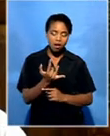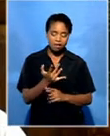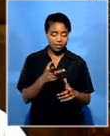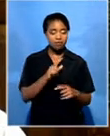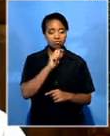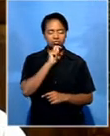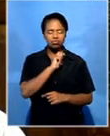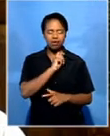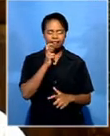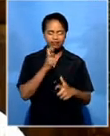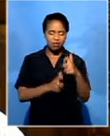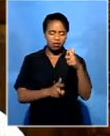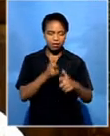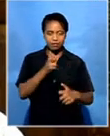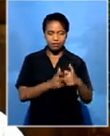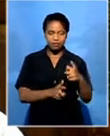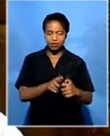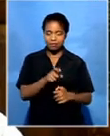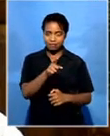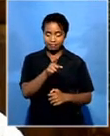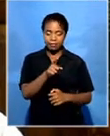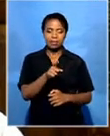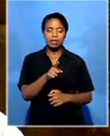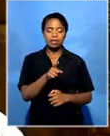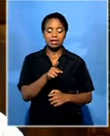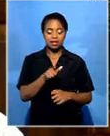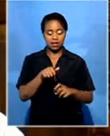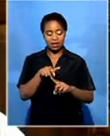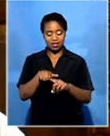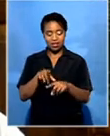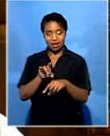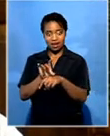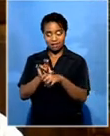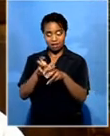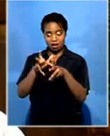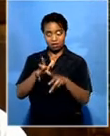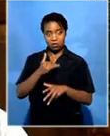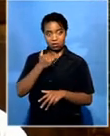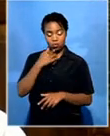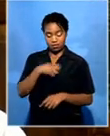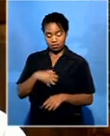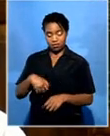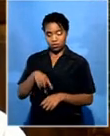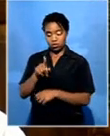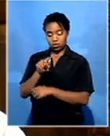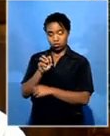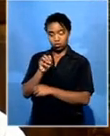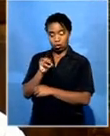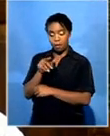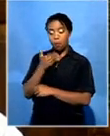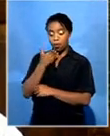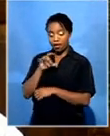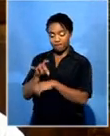the advice. This is the case that challenges the advice of the Prime Minister. Not so much, the